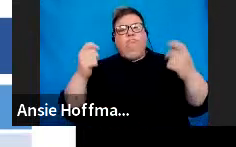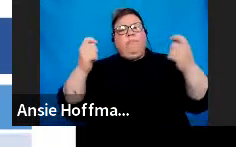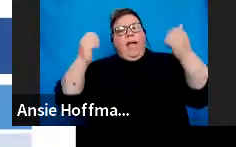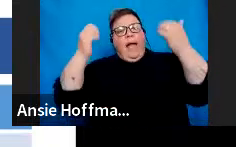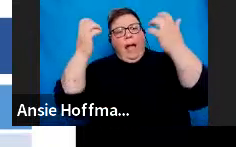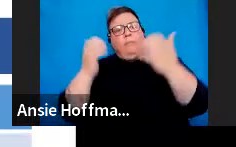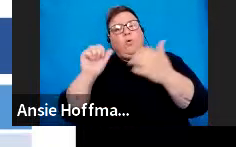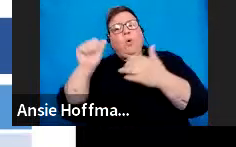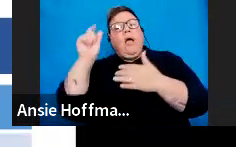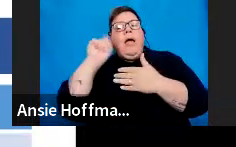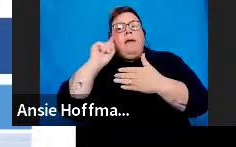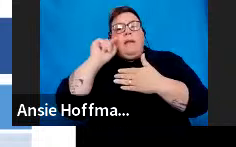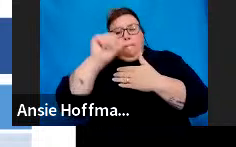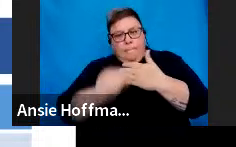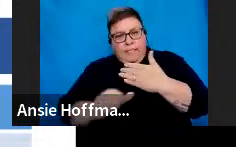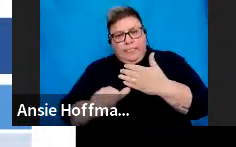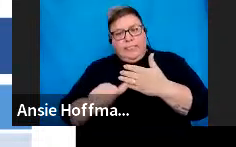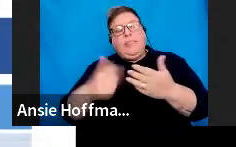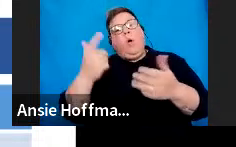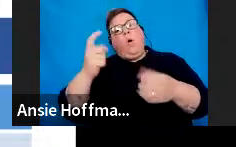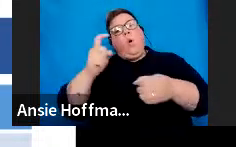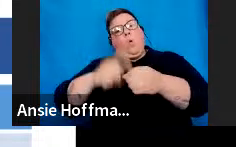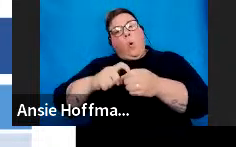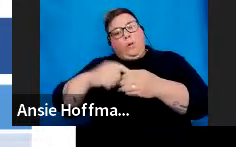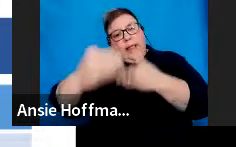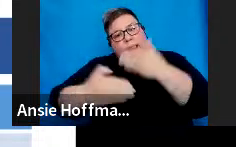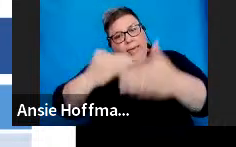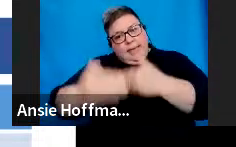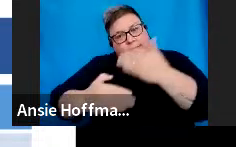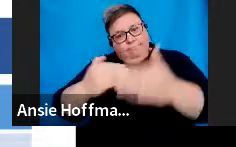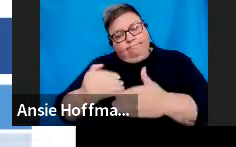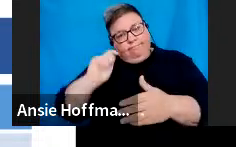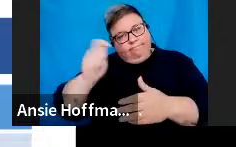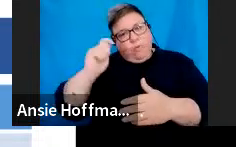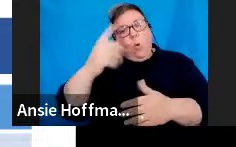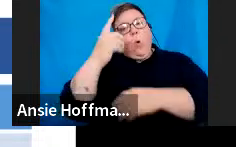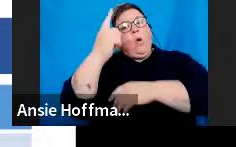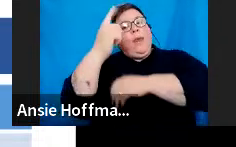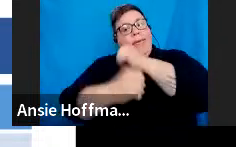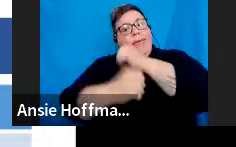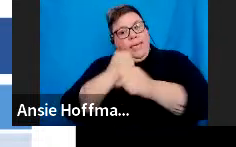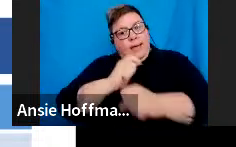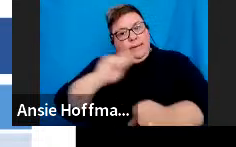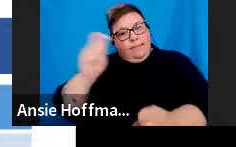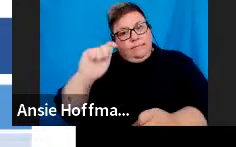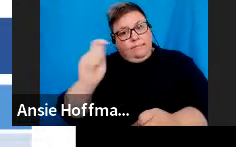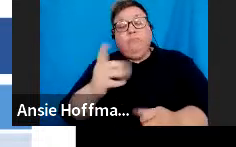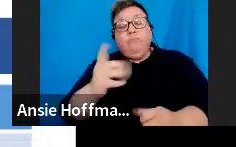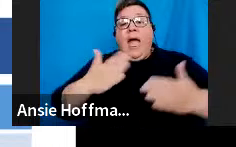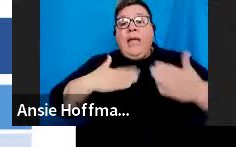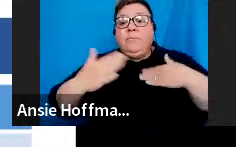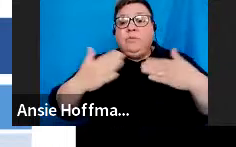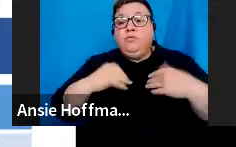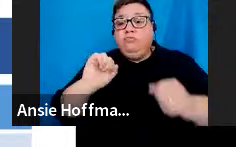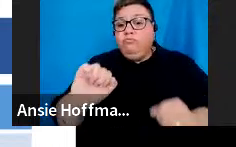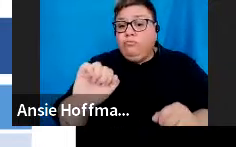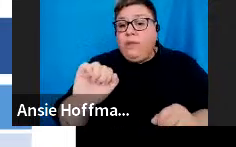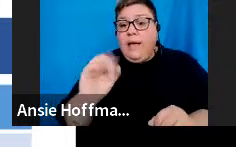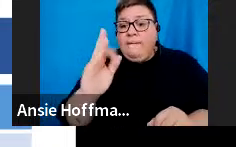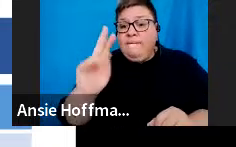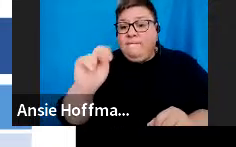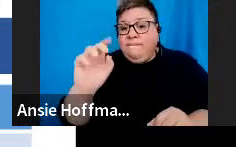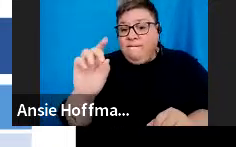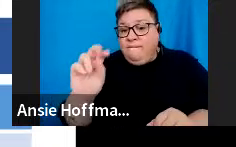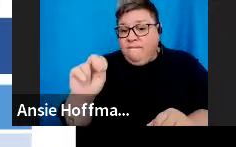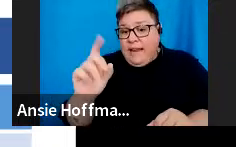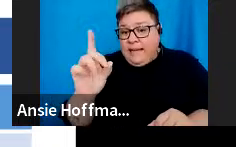monthly, quarterly, or yearly installment. And then we've got the administrator of a trust or a fund. That is the person that is appointed to